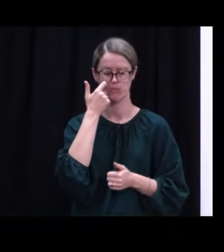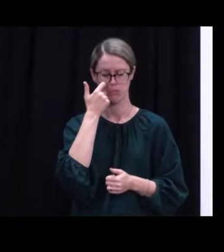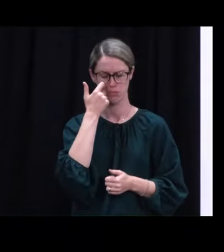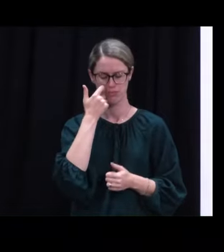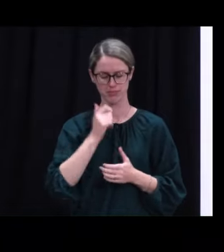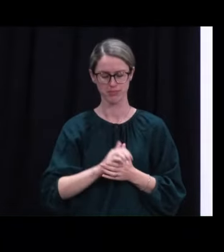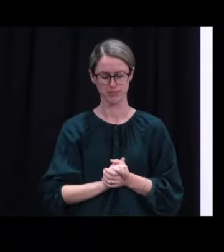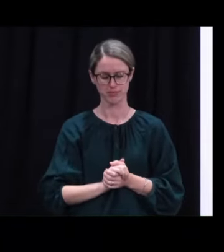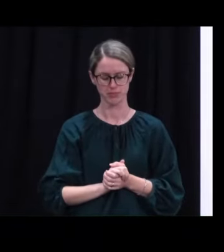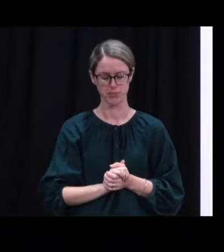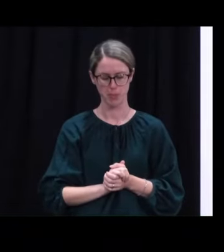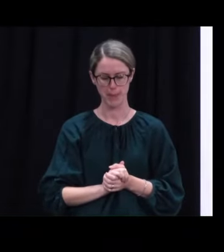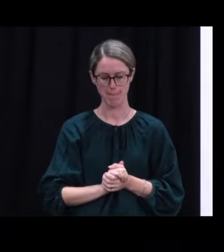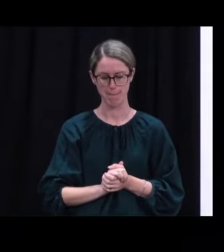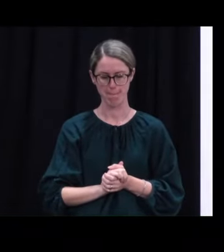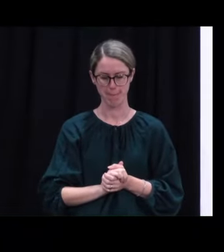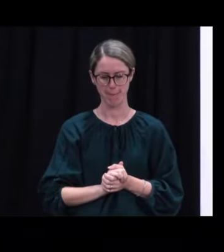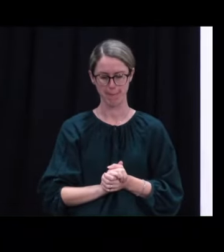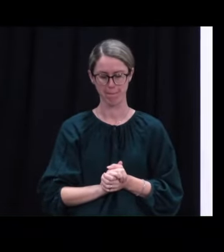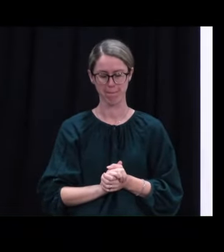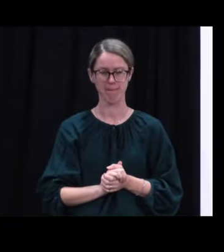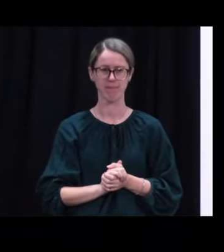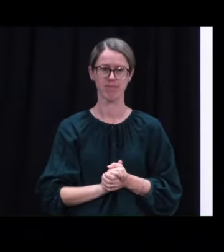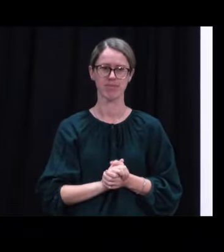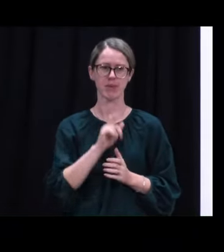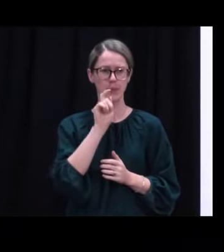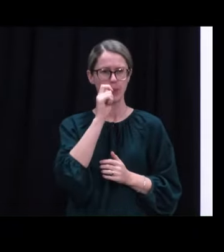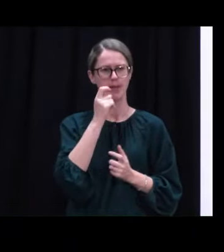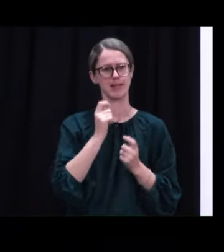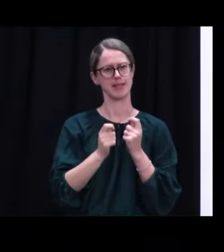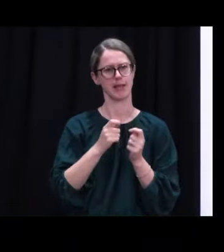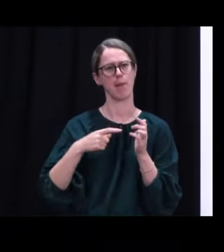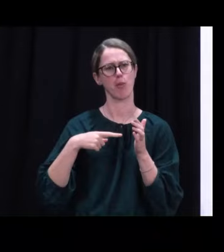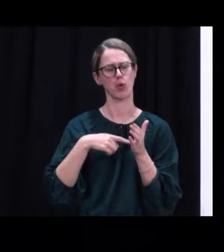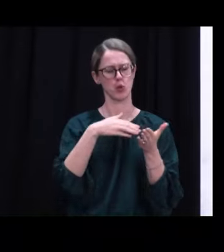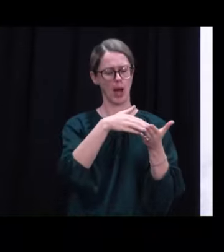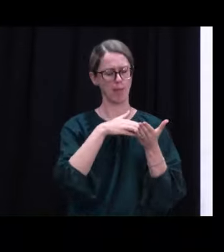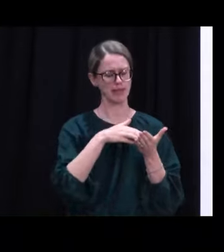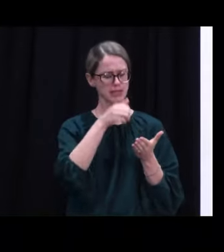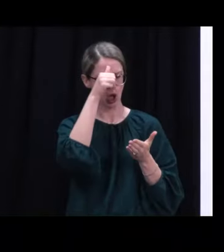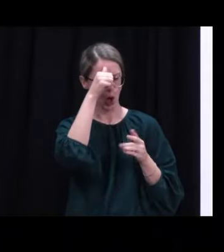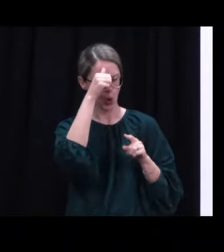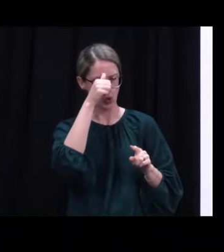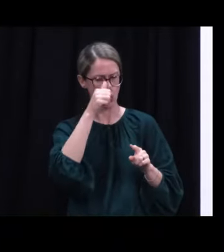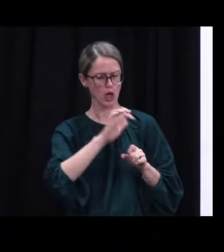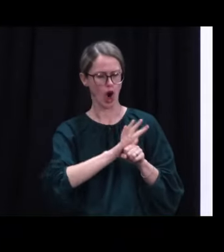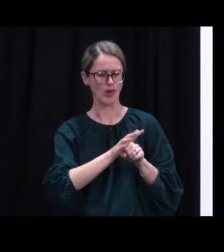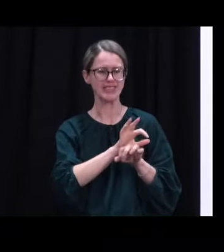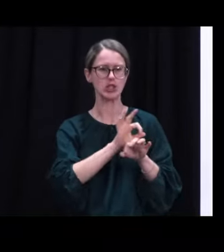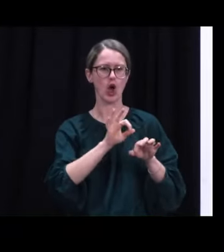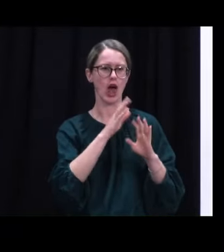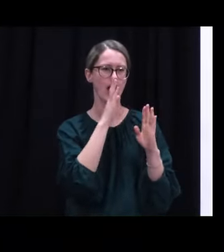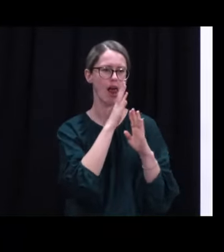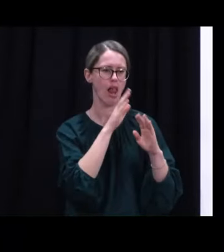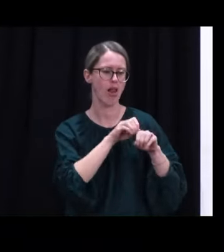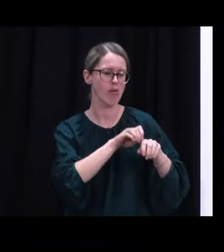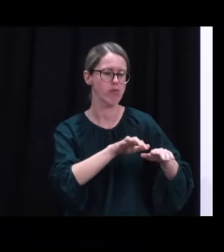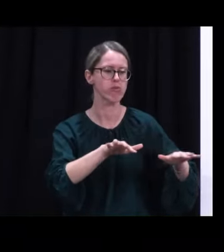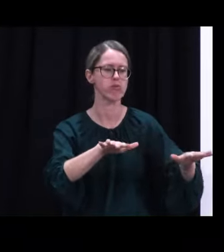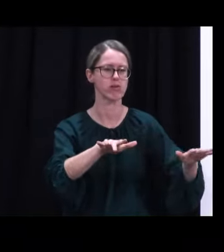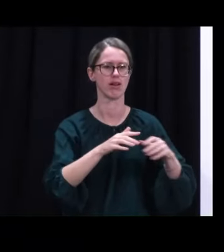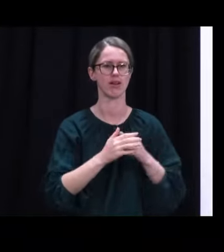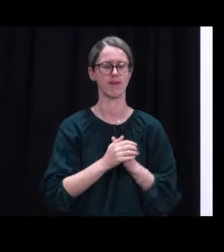yesterday, and emphasised, testing does remain central to us being confident the outbreak is under control in Tamaki Makaurau.